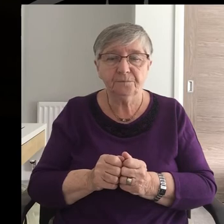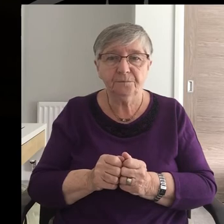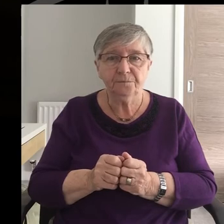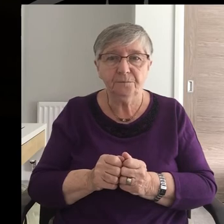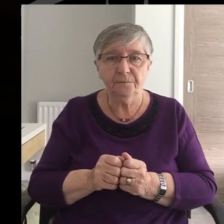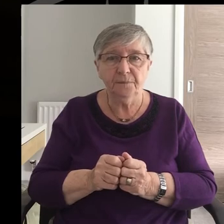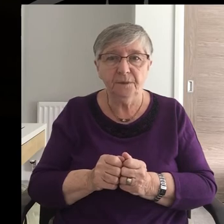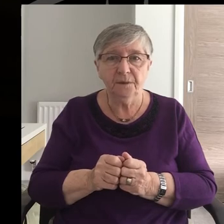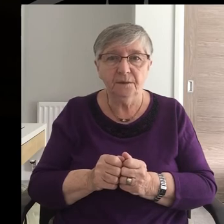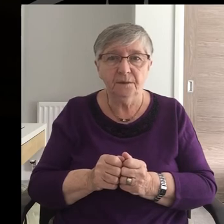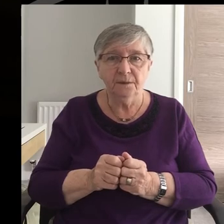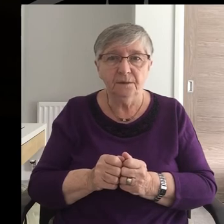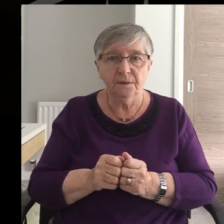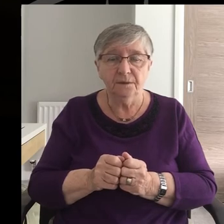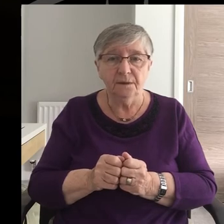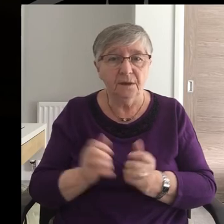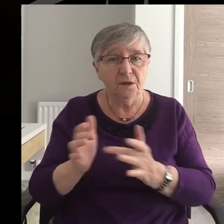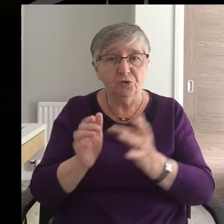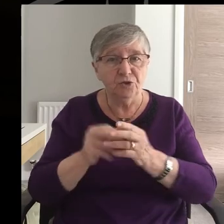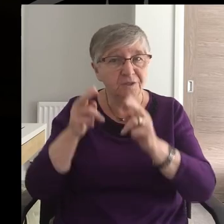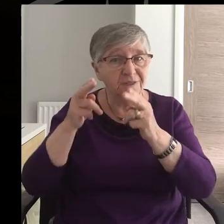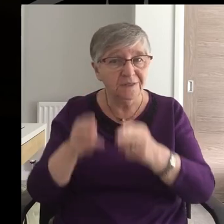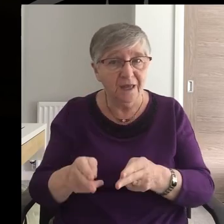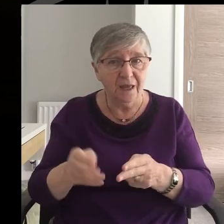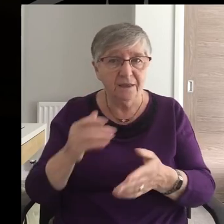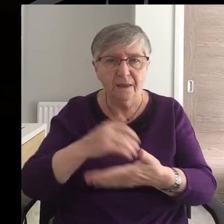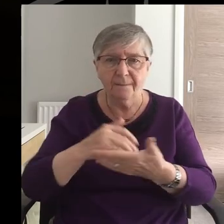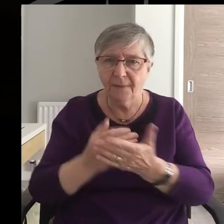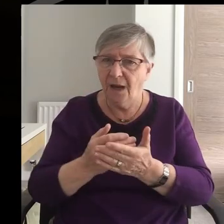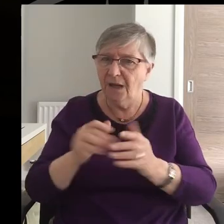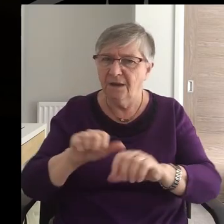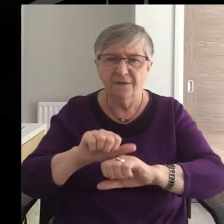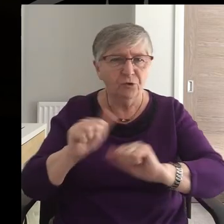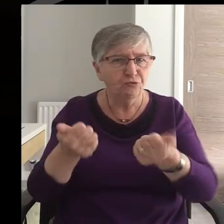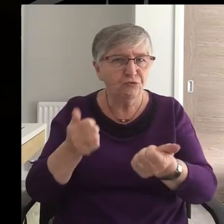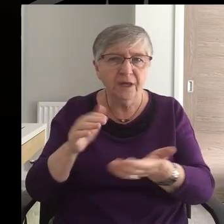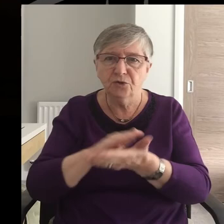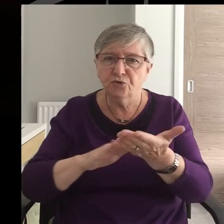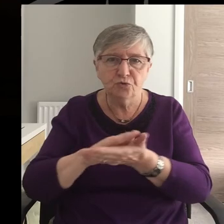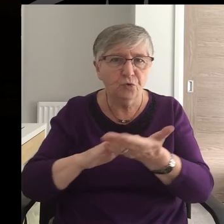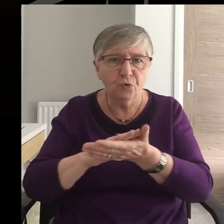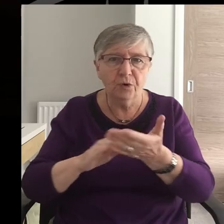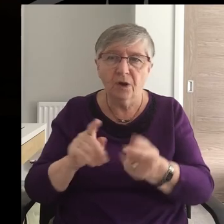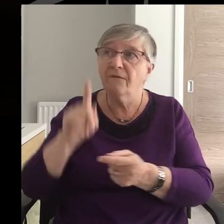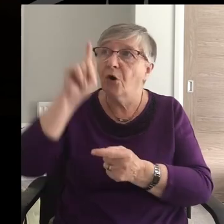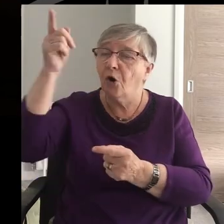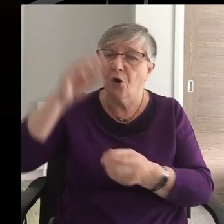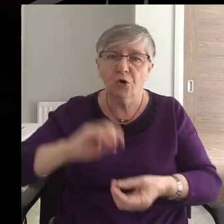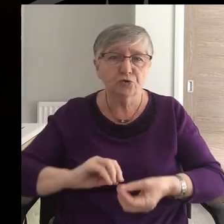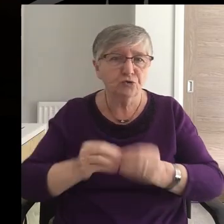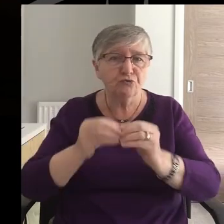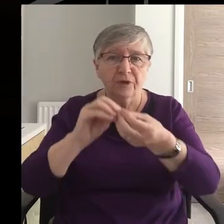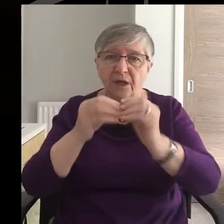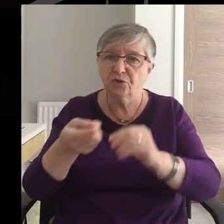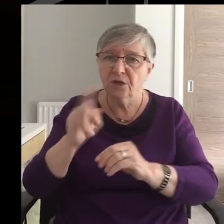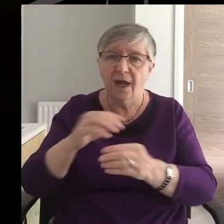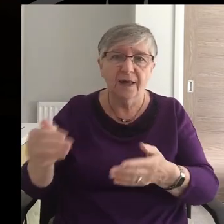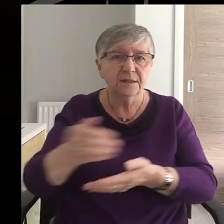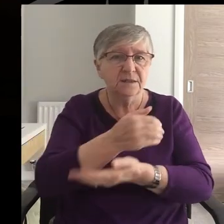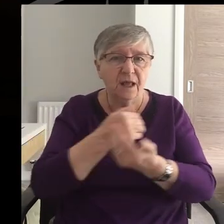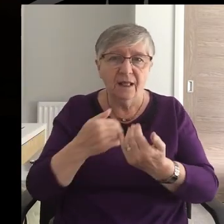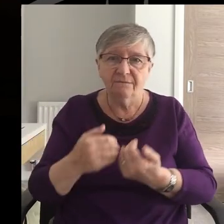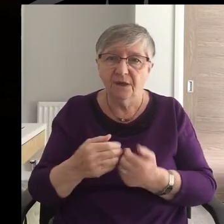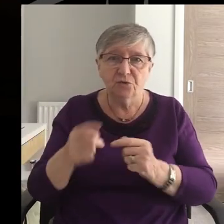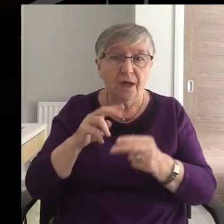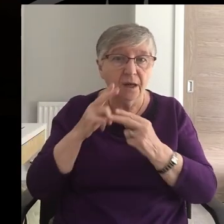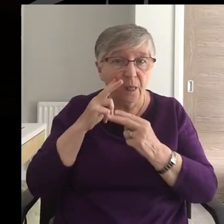And his death, of course, is part of that great Story of God's creation and salvation And